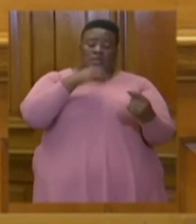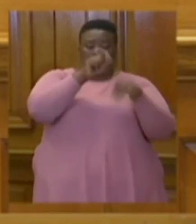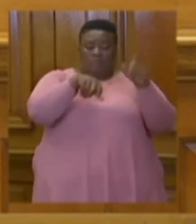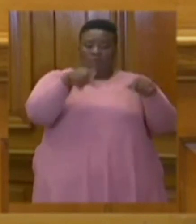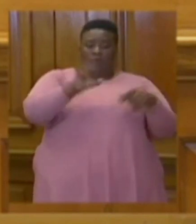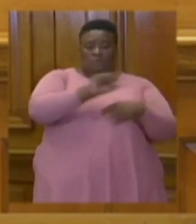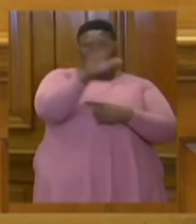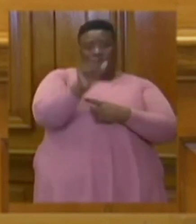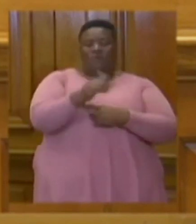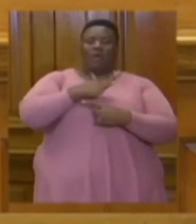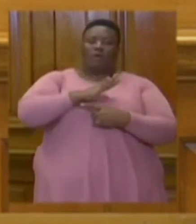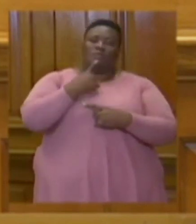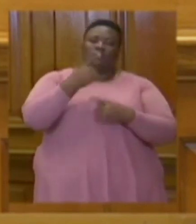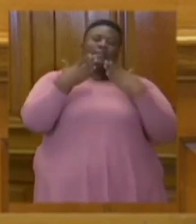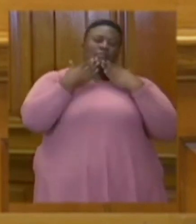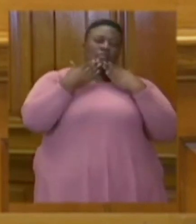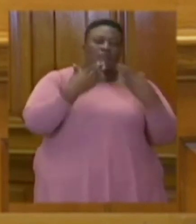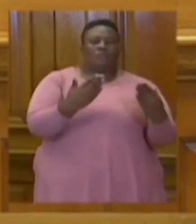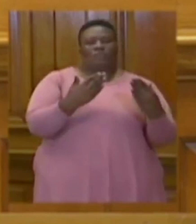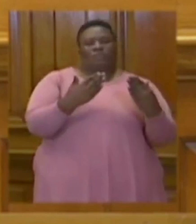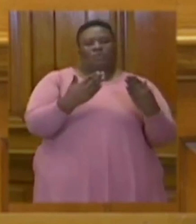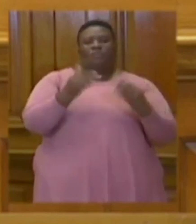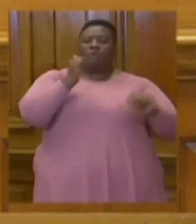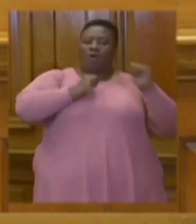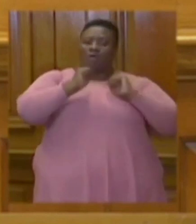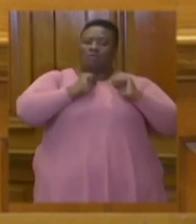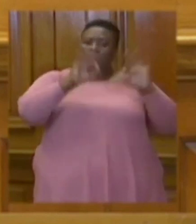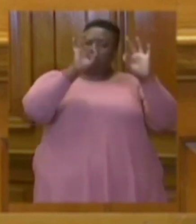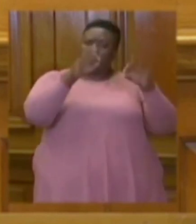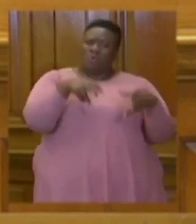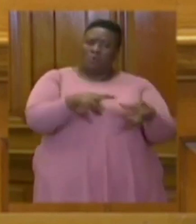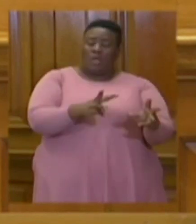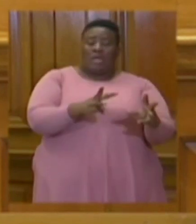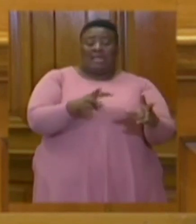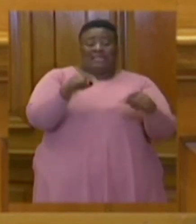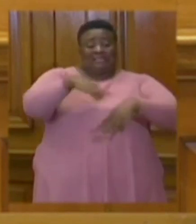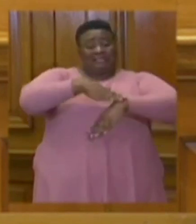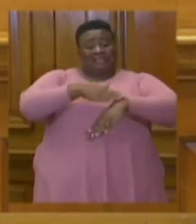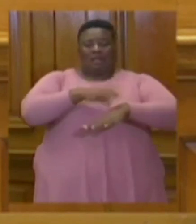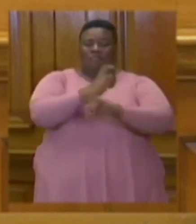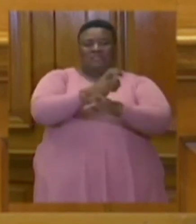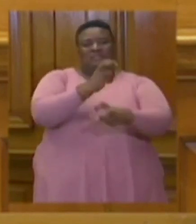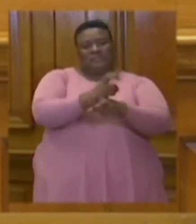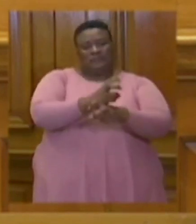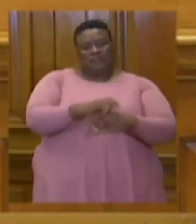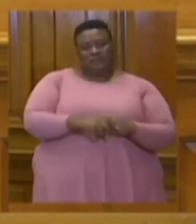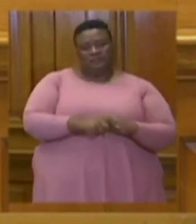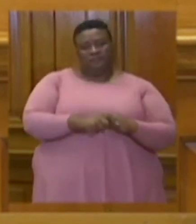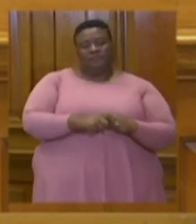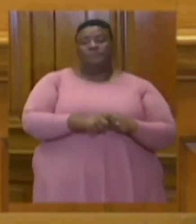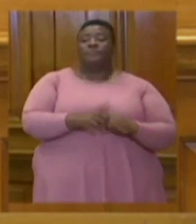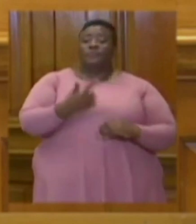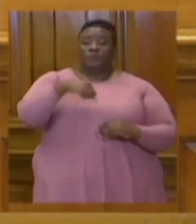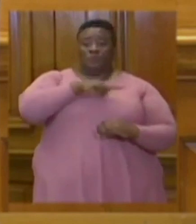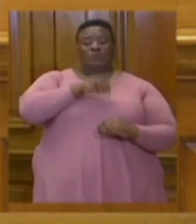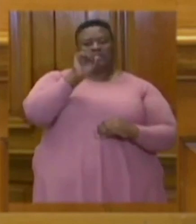for acting in a disciplined manner through this very difficult period. We are,